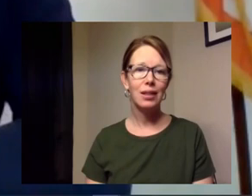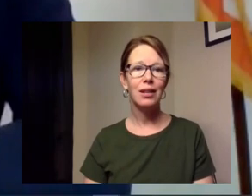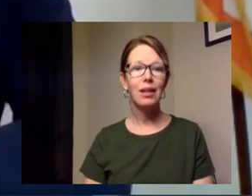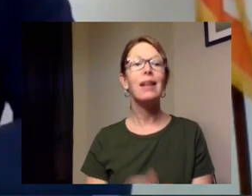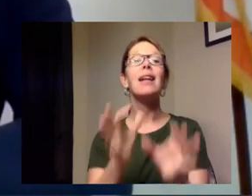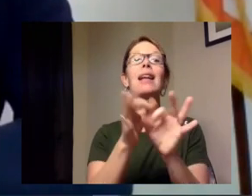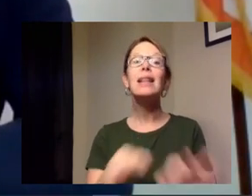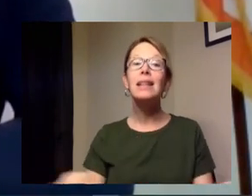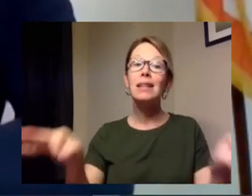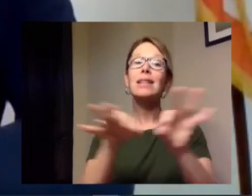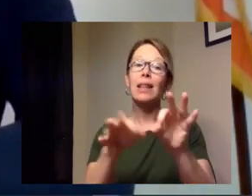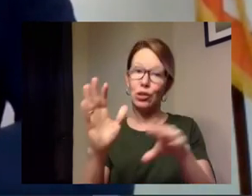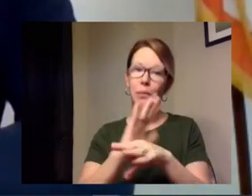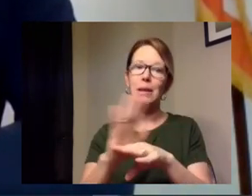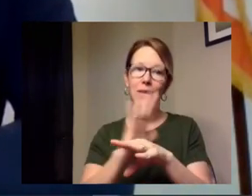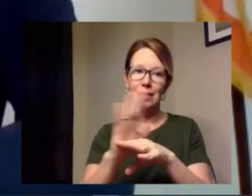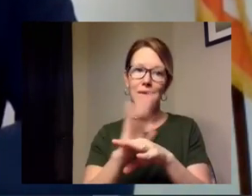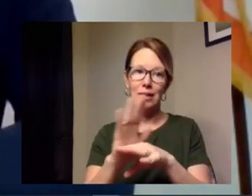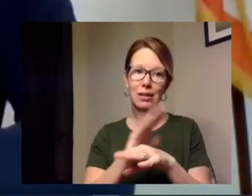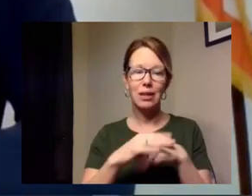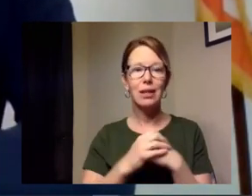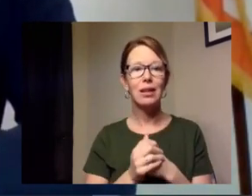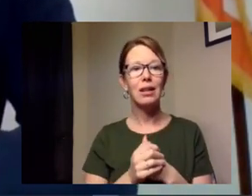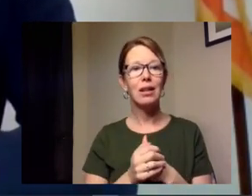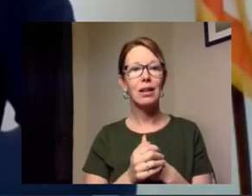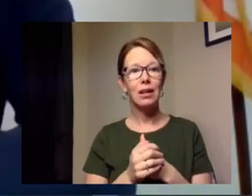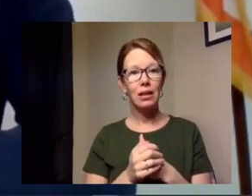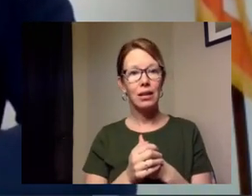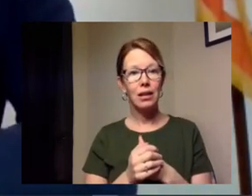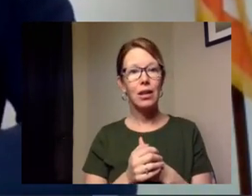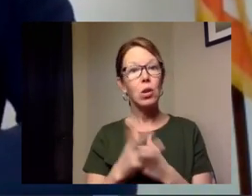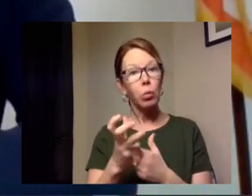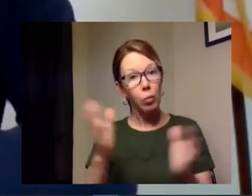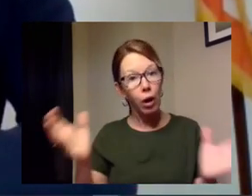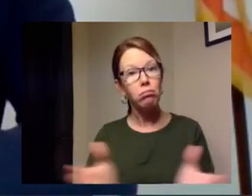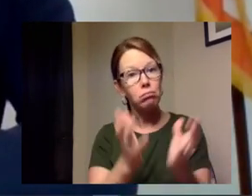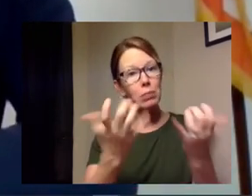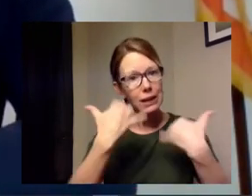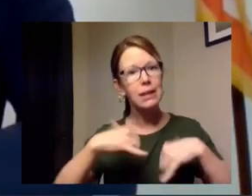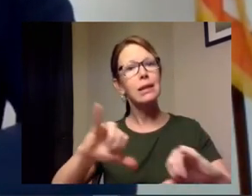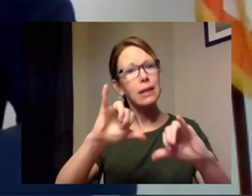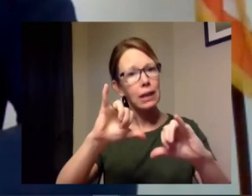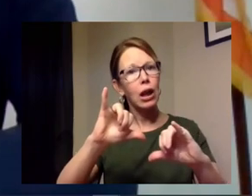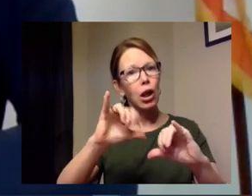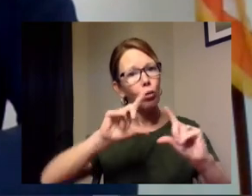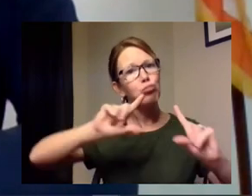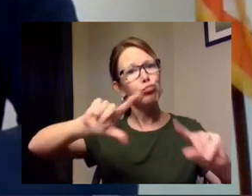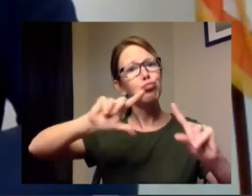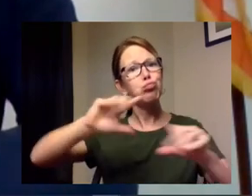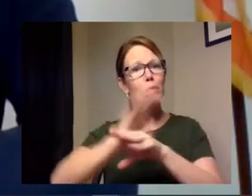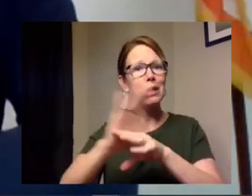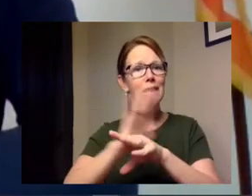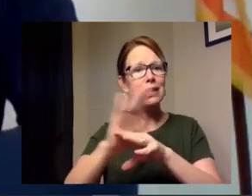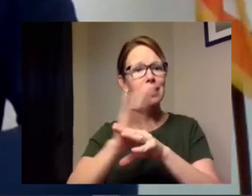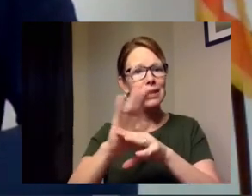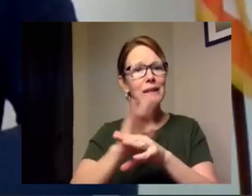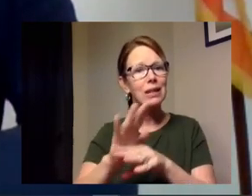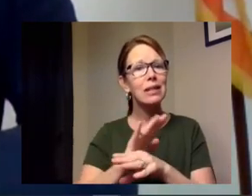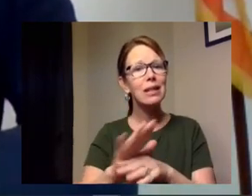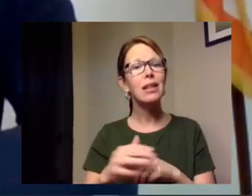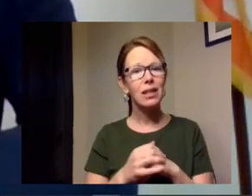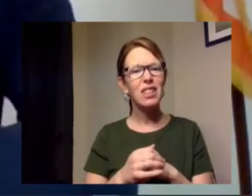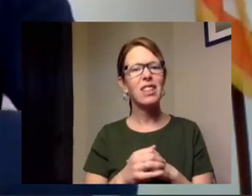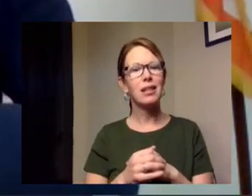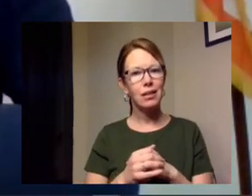businesses so we want to we don't want to discourage anyone from using those businesses and we're mindful of that and karen has done an amazing job of putting together